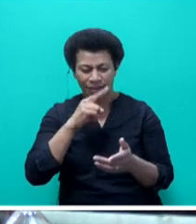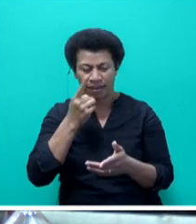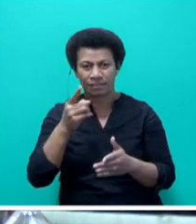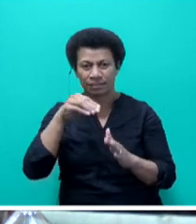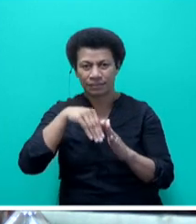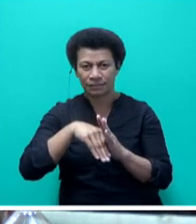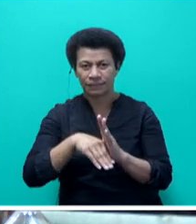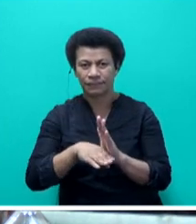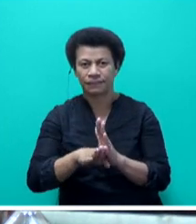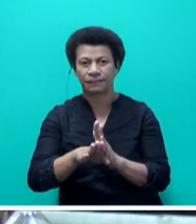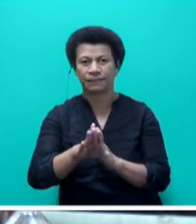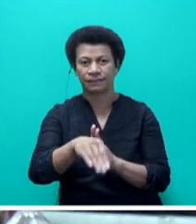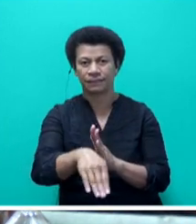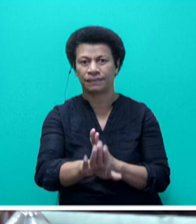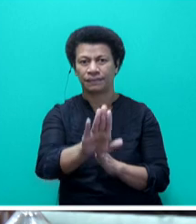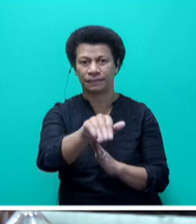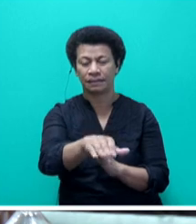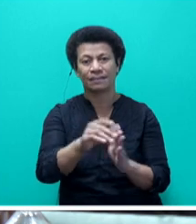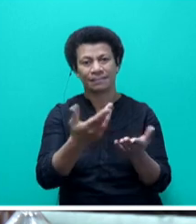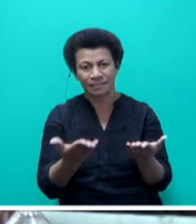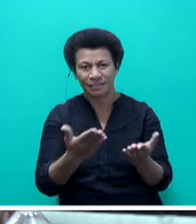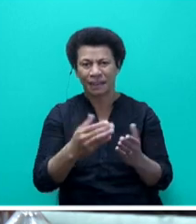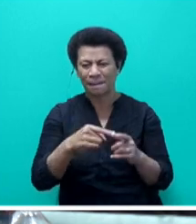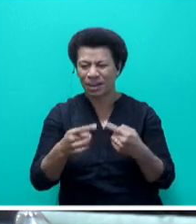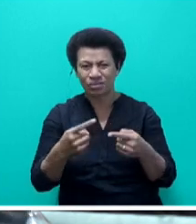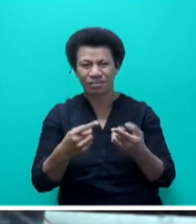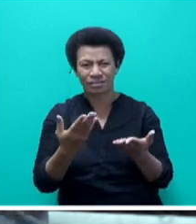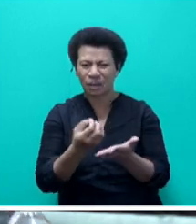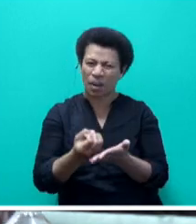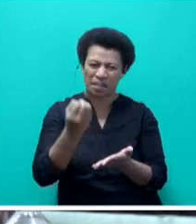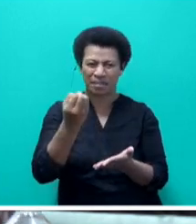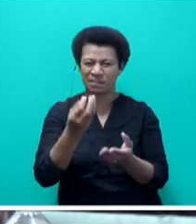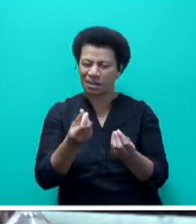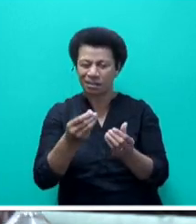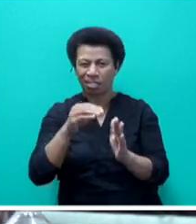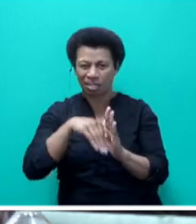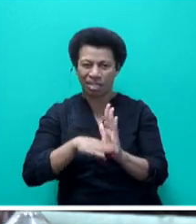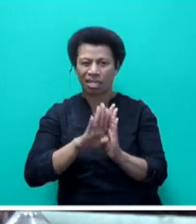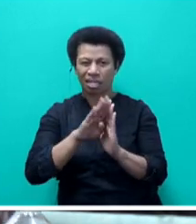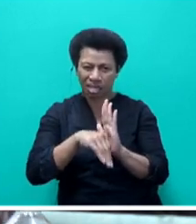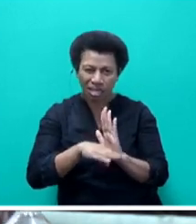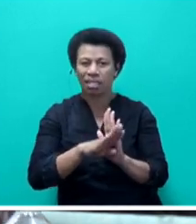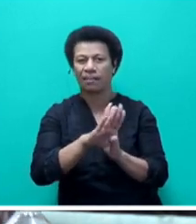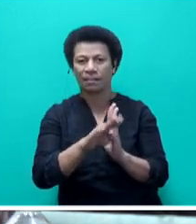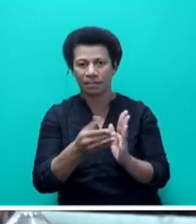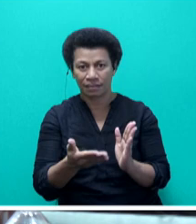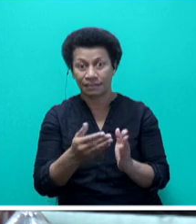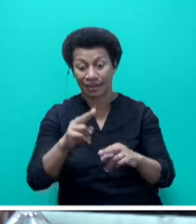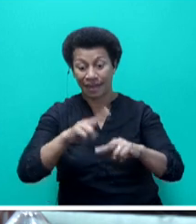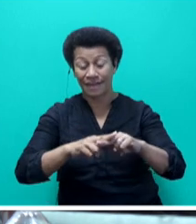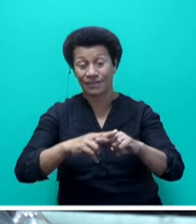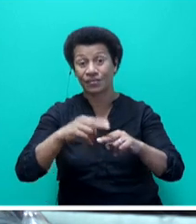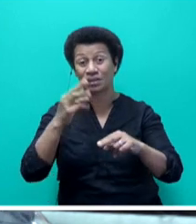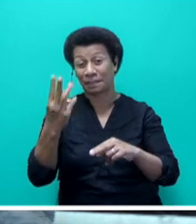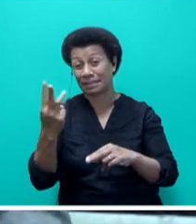can only control things as they land in Fiji, where we have price control measures. As announced by the FCCC today, sir, the price